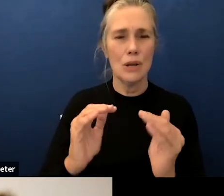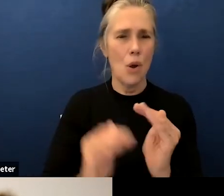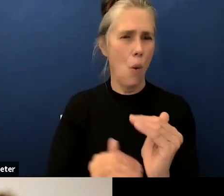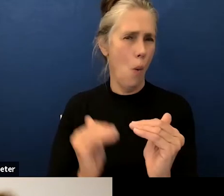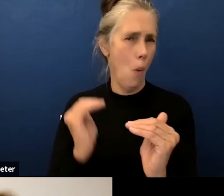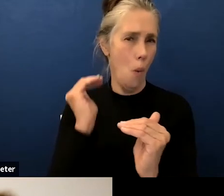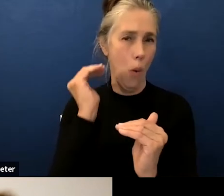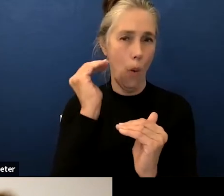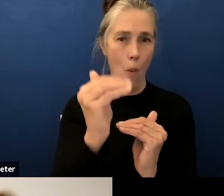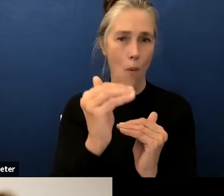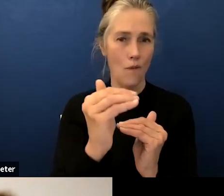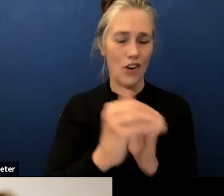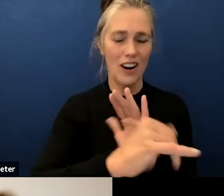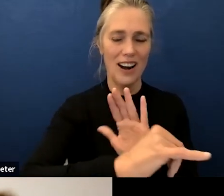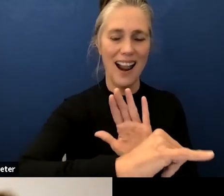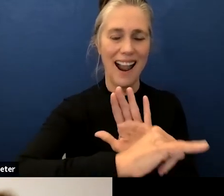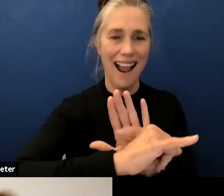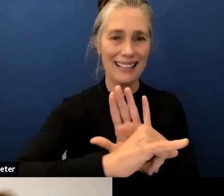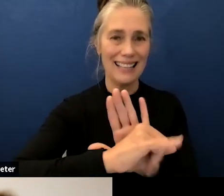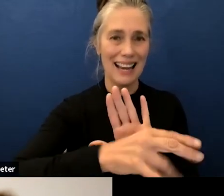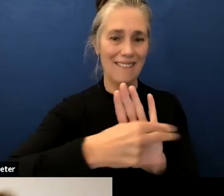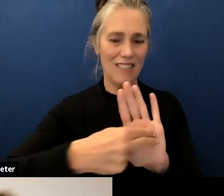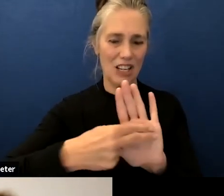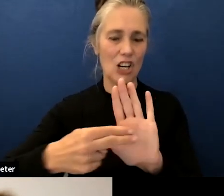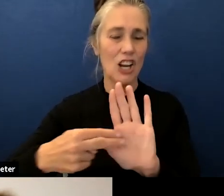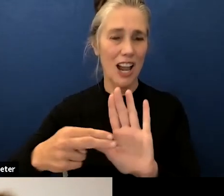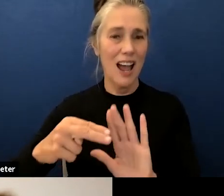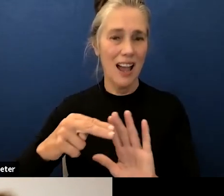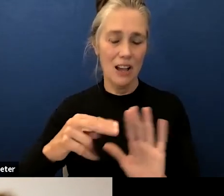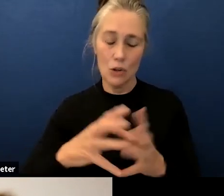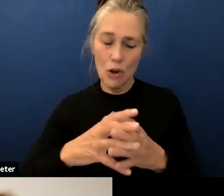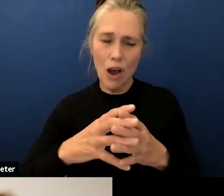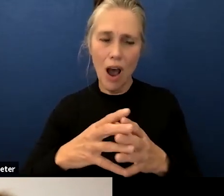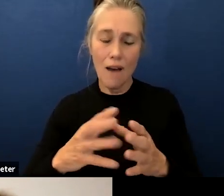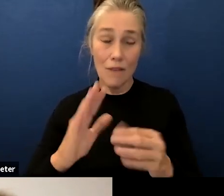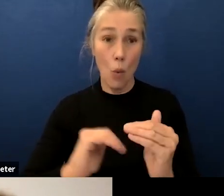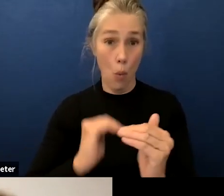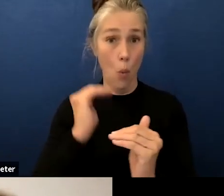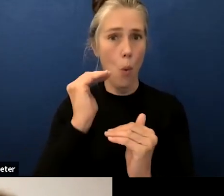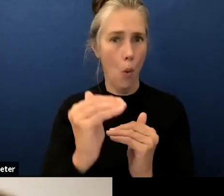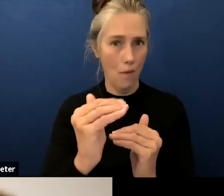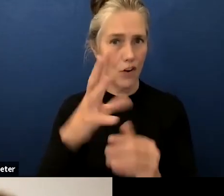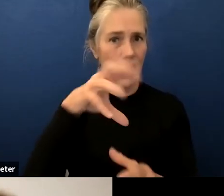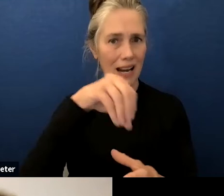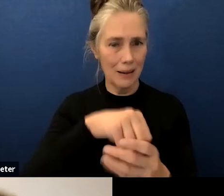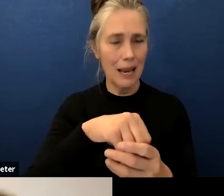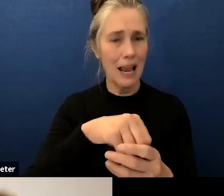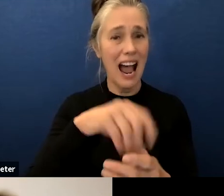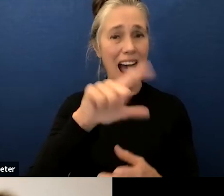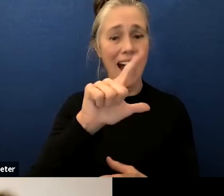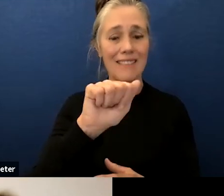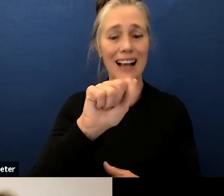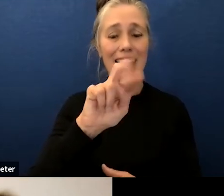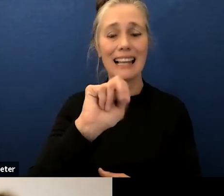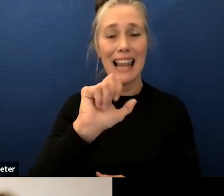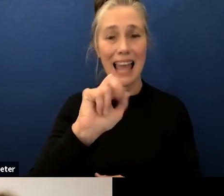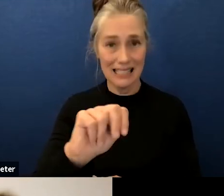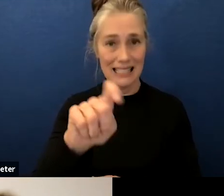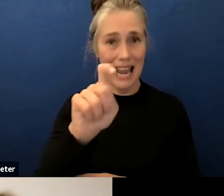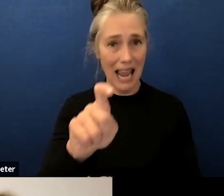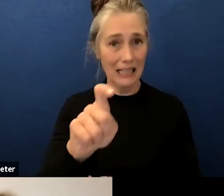identification of latinx students um for special education in this area